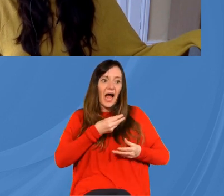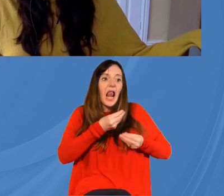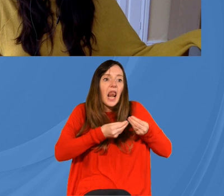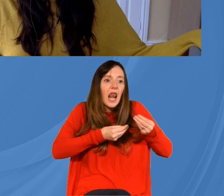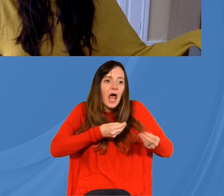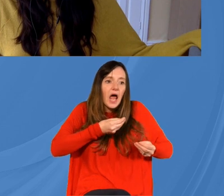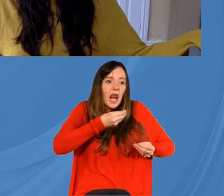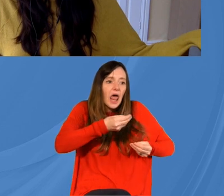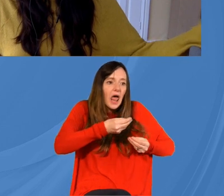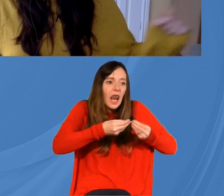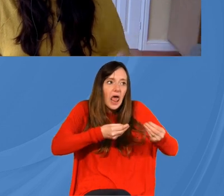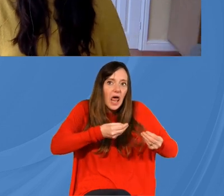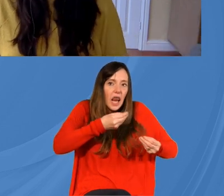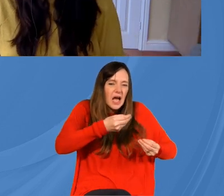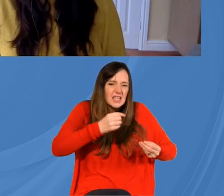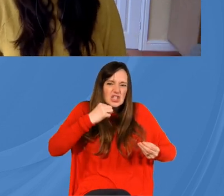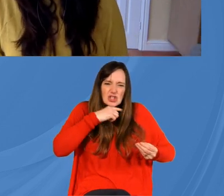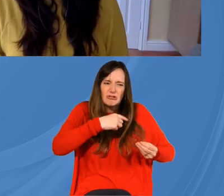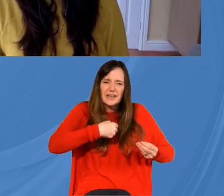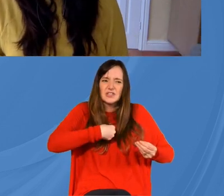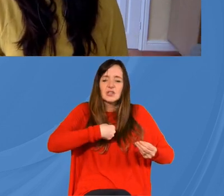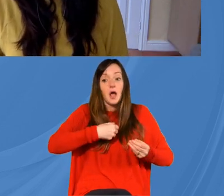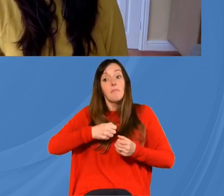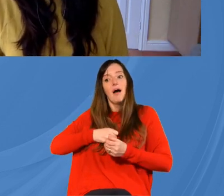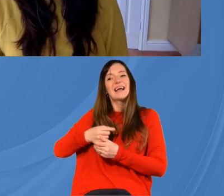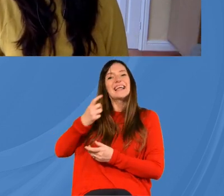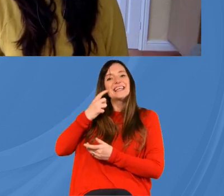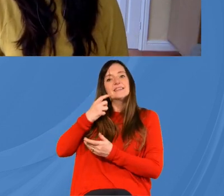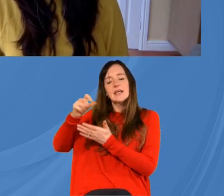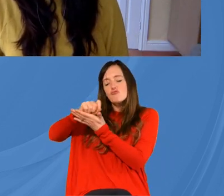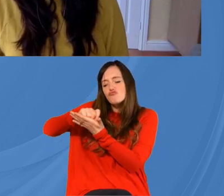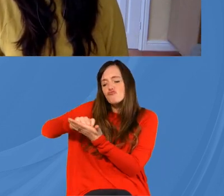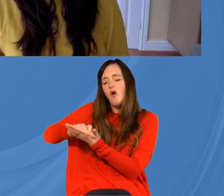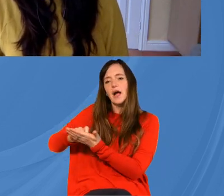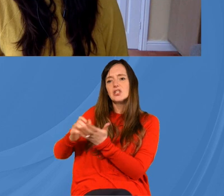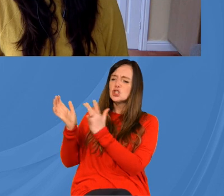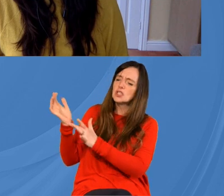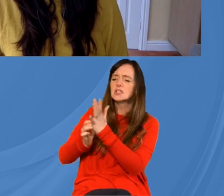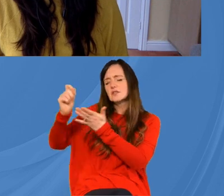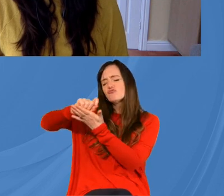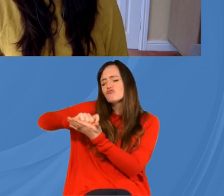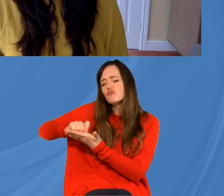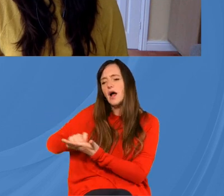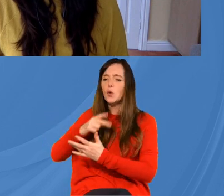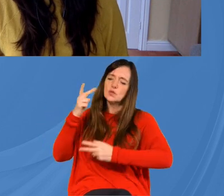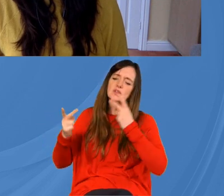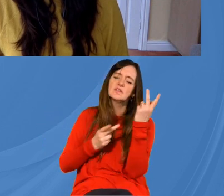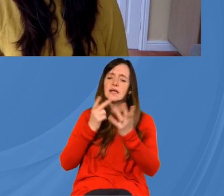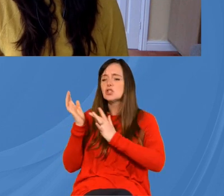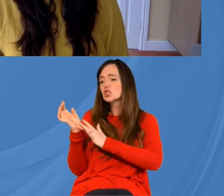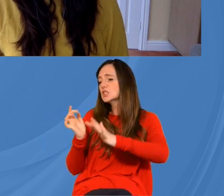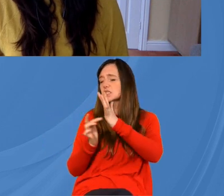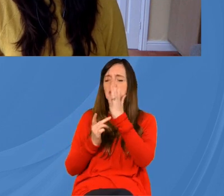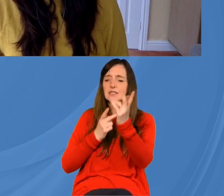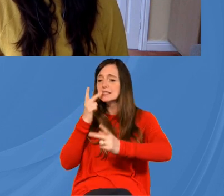sing about him very easily should i accept that this is my best way of evangelizing i always feel i'm falling short somehow